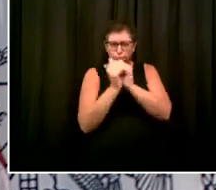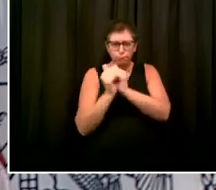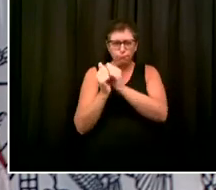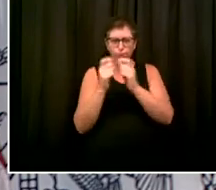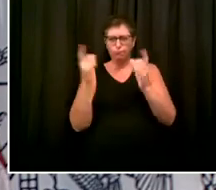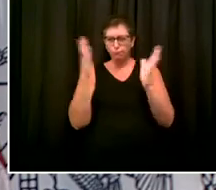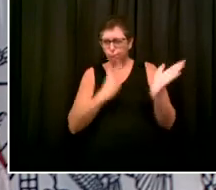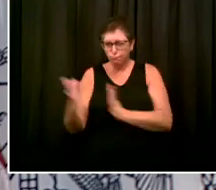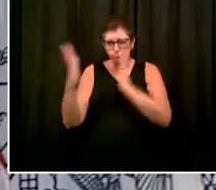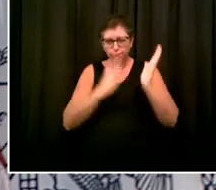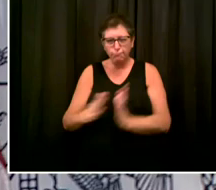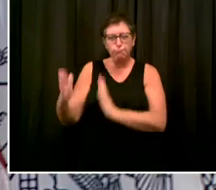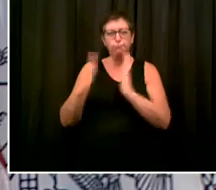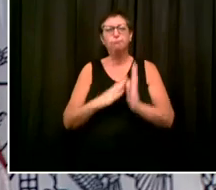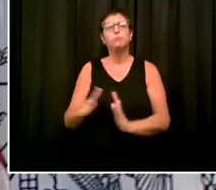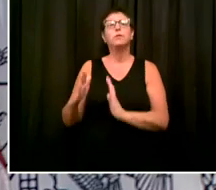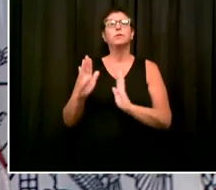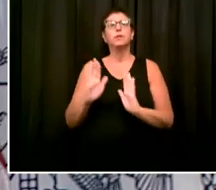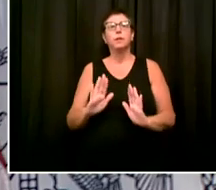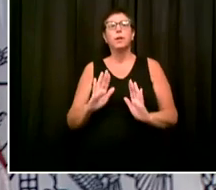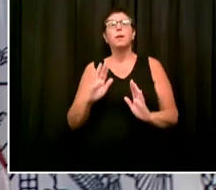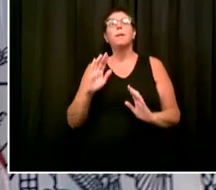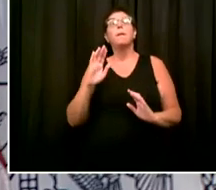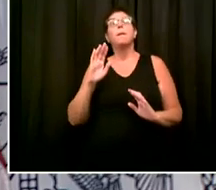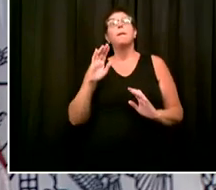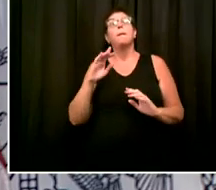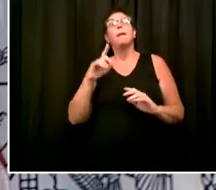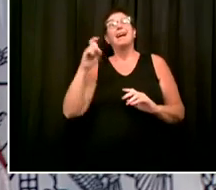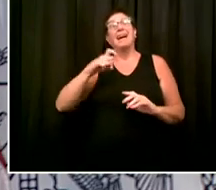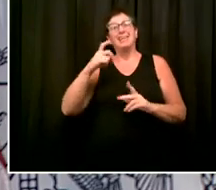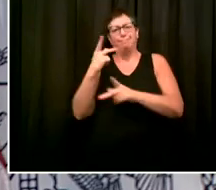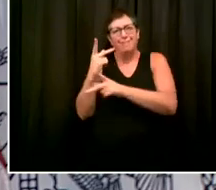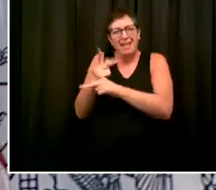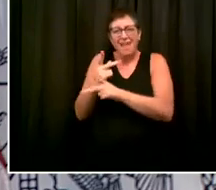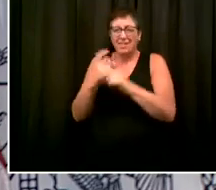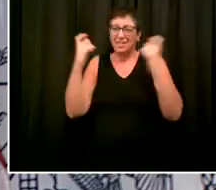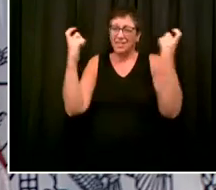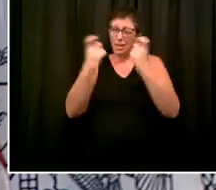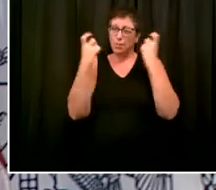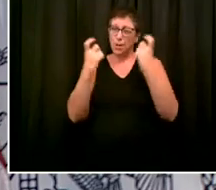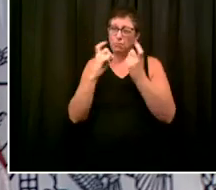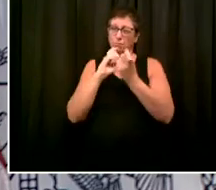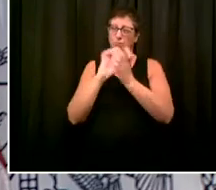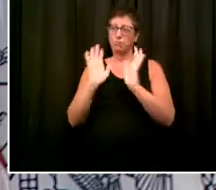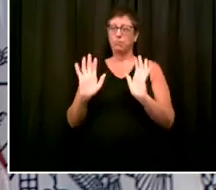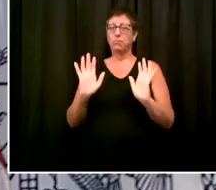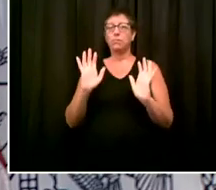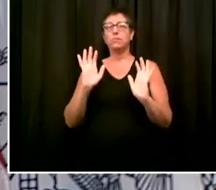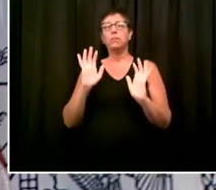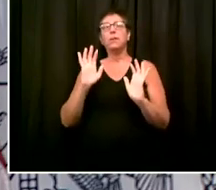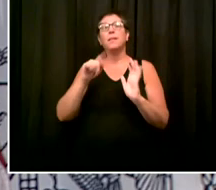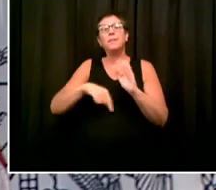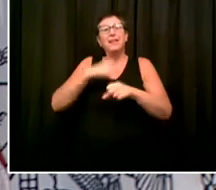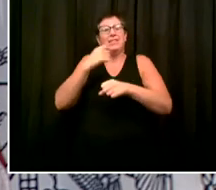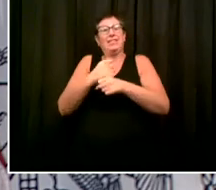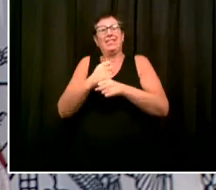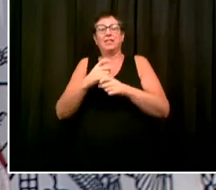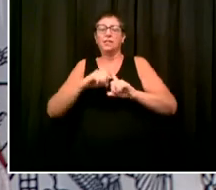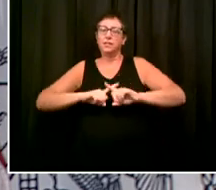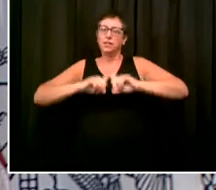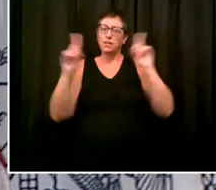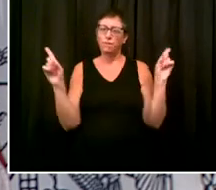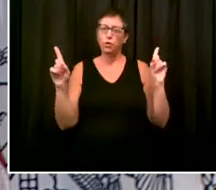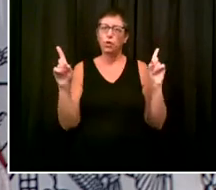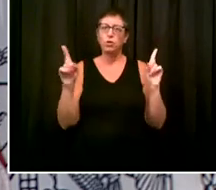working together to keep those celebrations safe. Now, this year is entirely different. You won't have the big organized events that are the